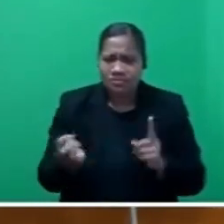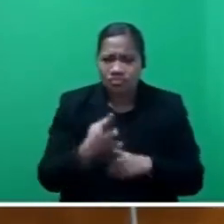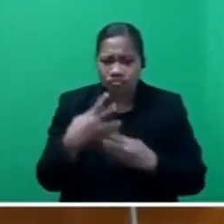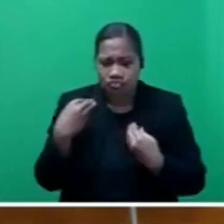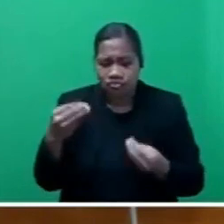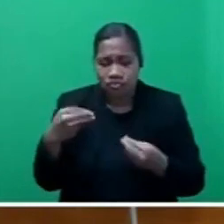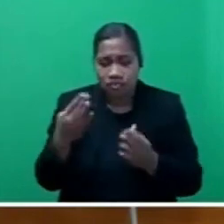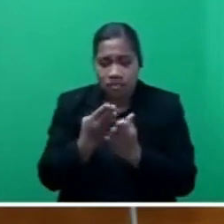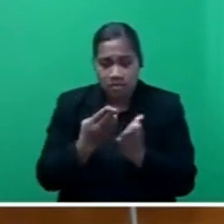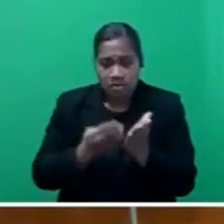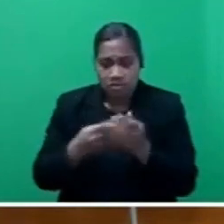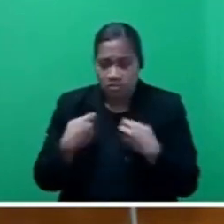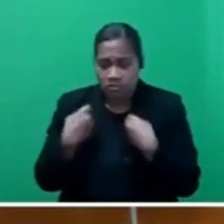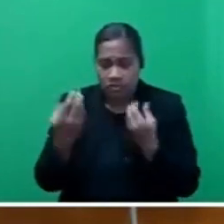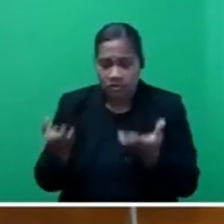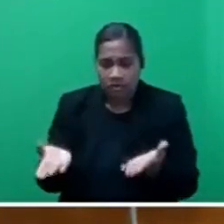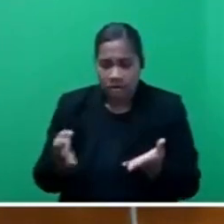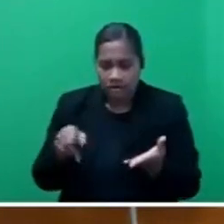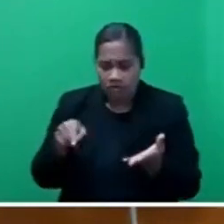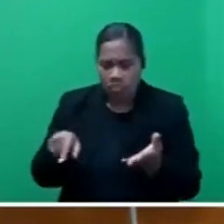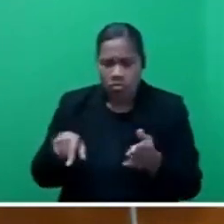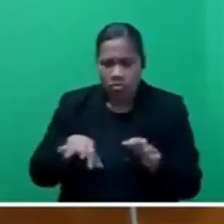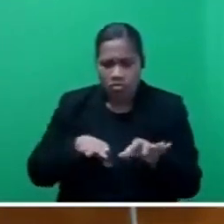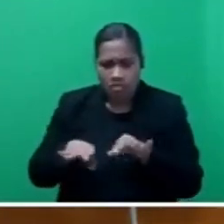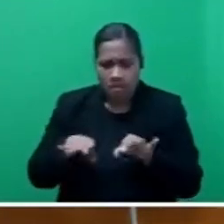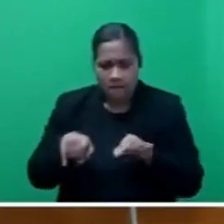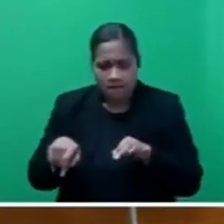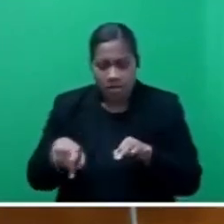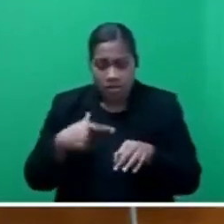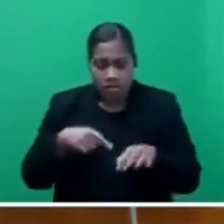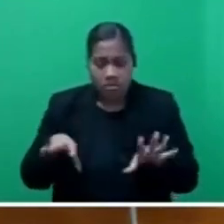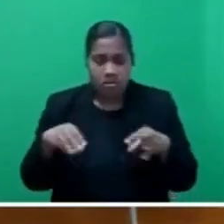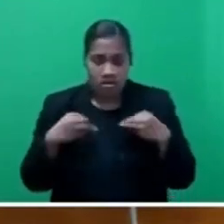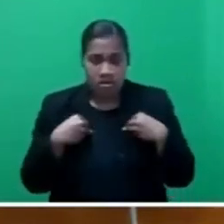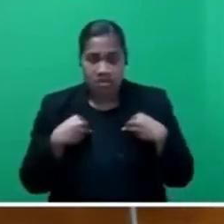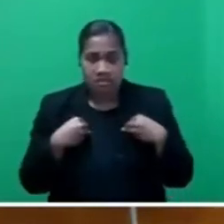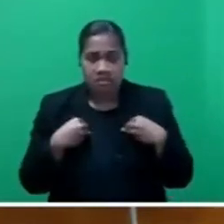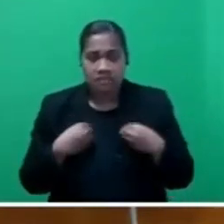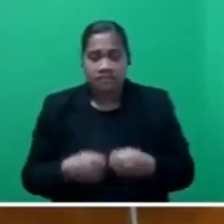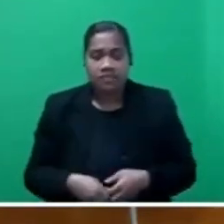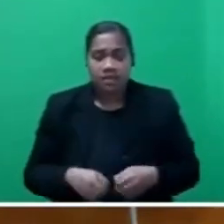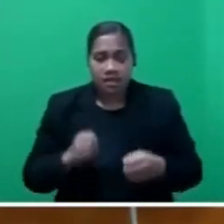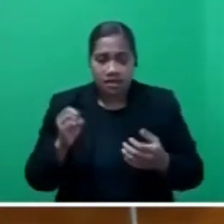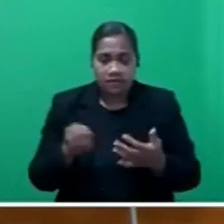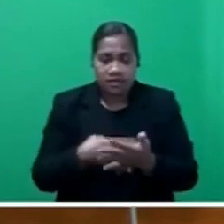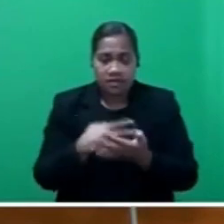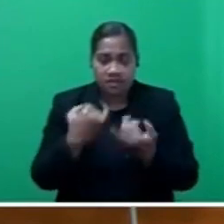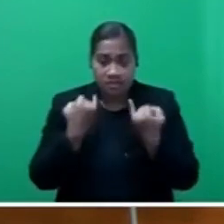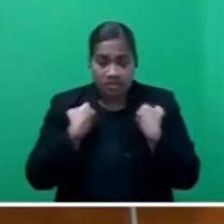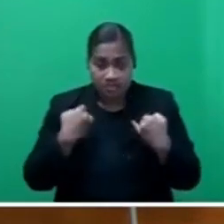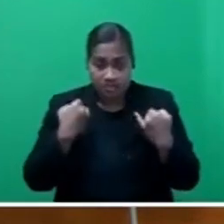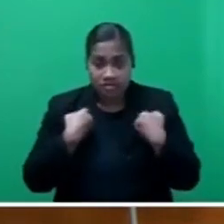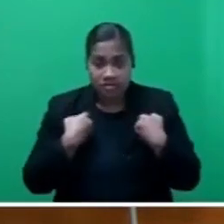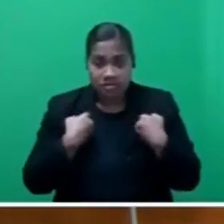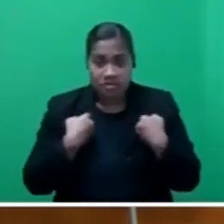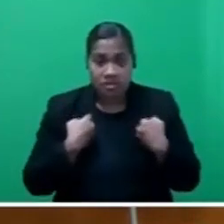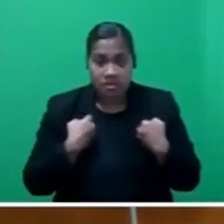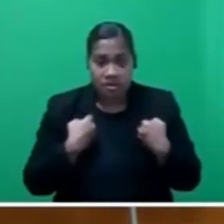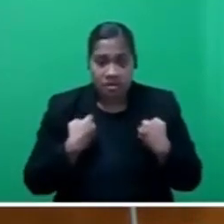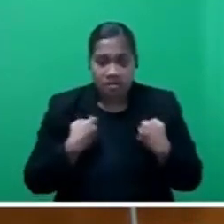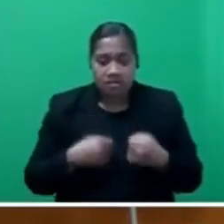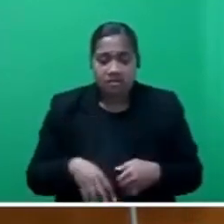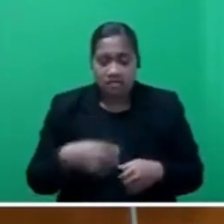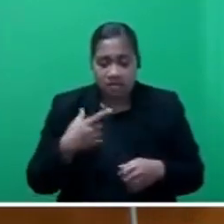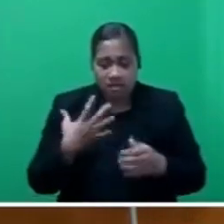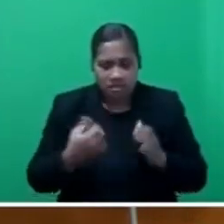for this scheme, since its inception and its effective implementation given the amount of requirement that